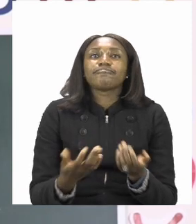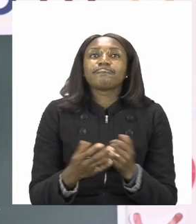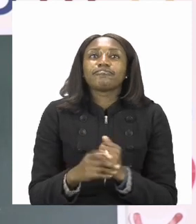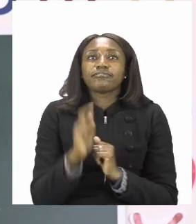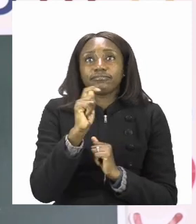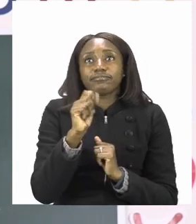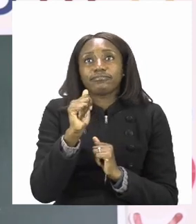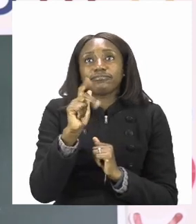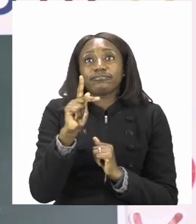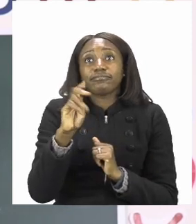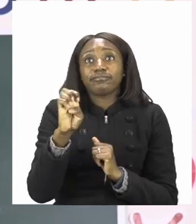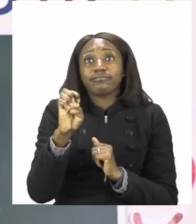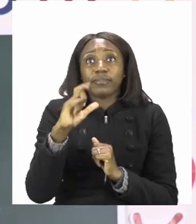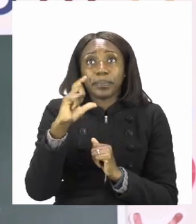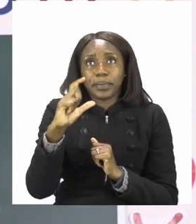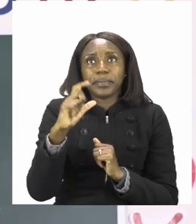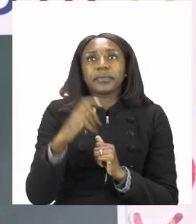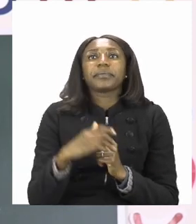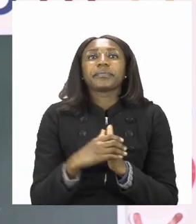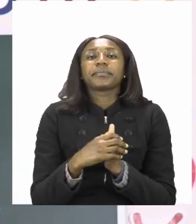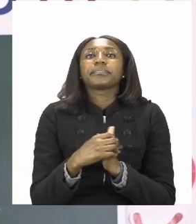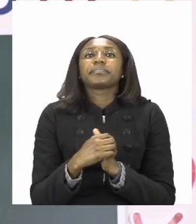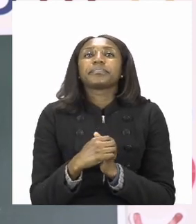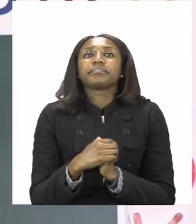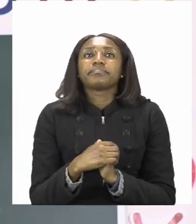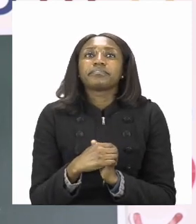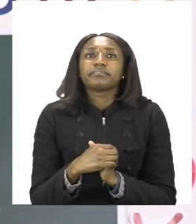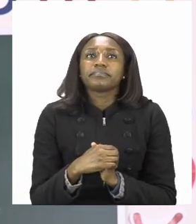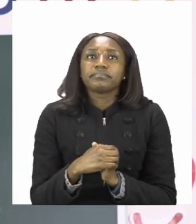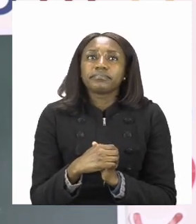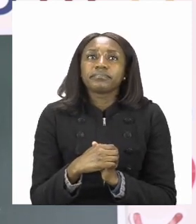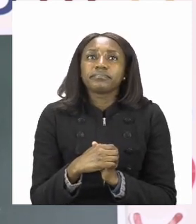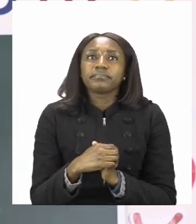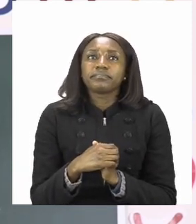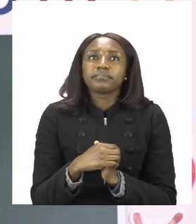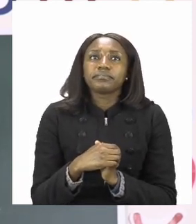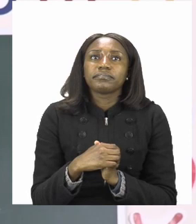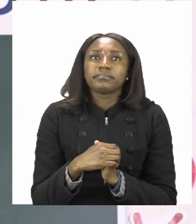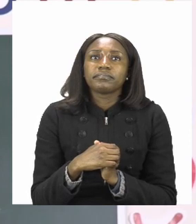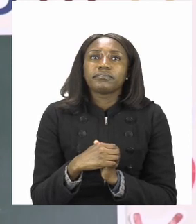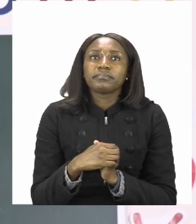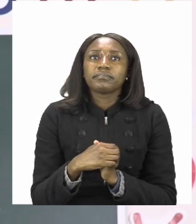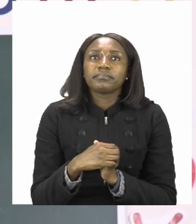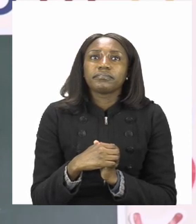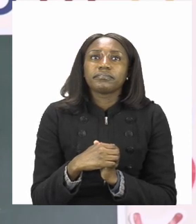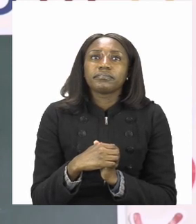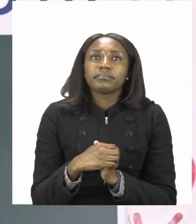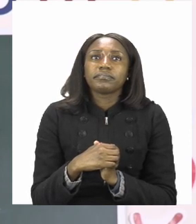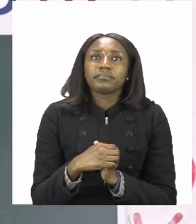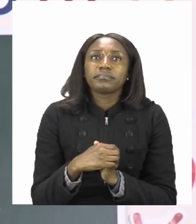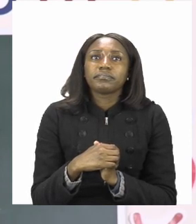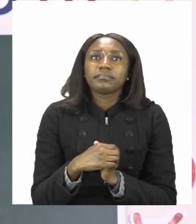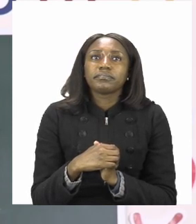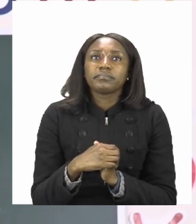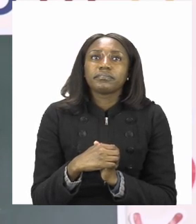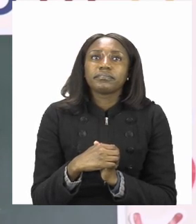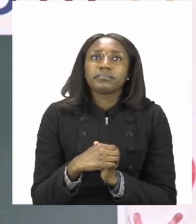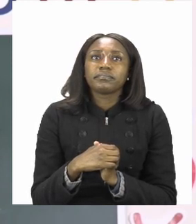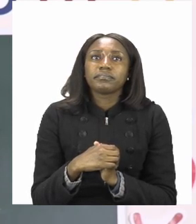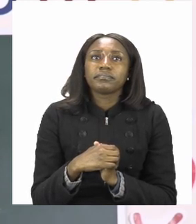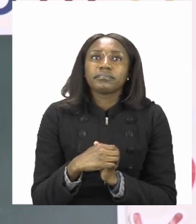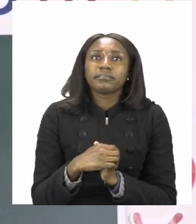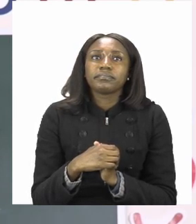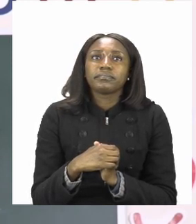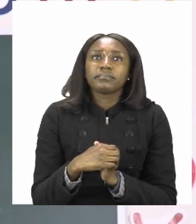for the word take. Remember to make sure that all your letters are the same size for the small ones